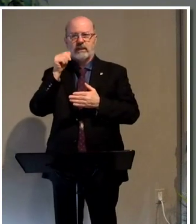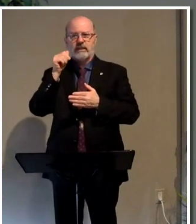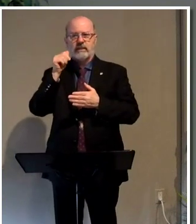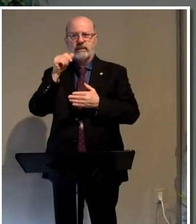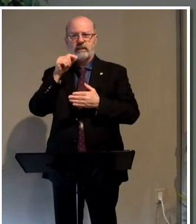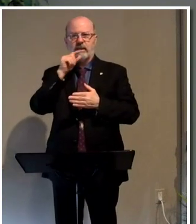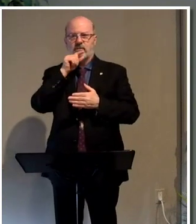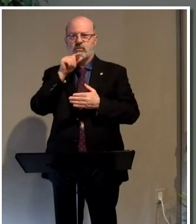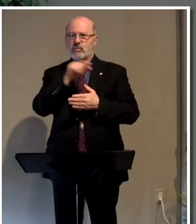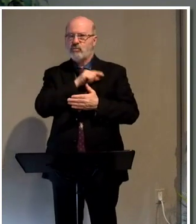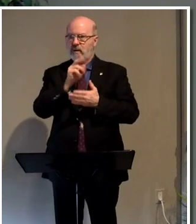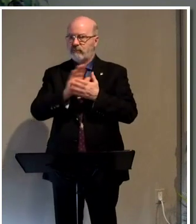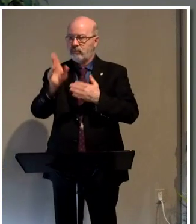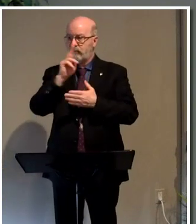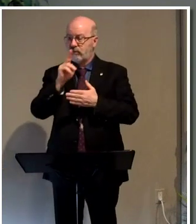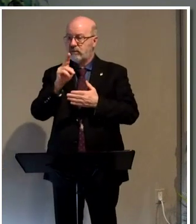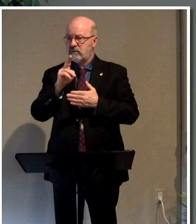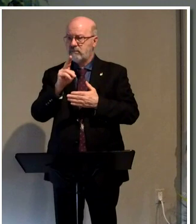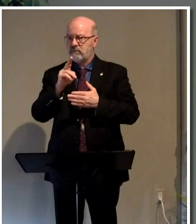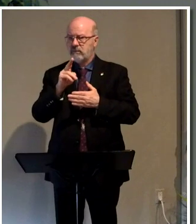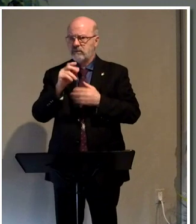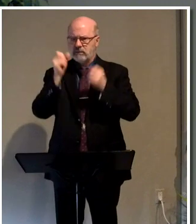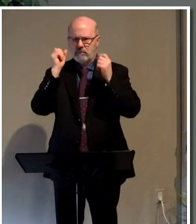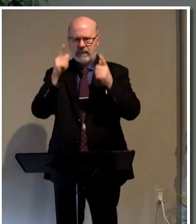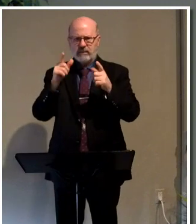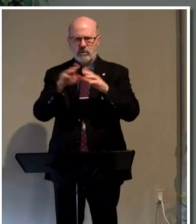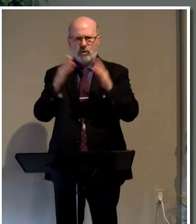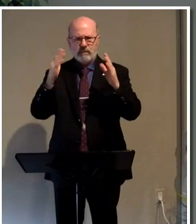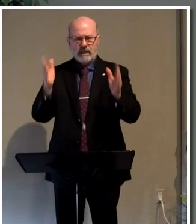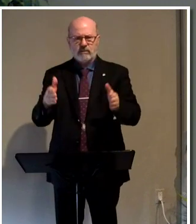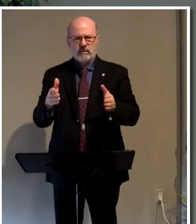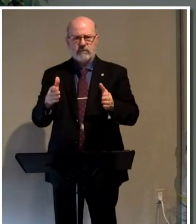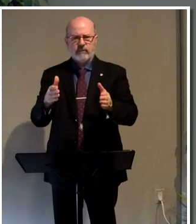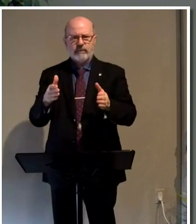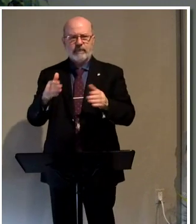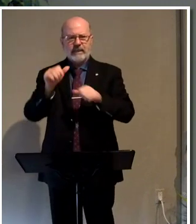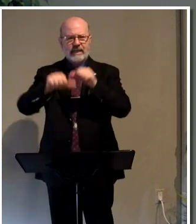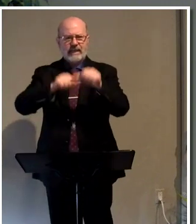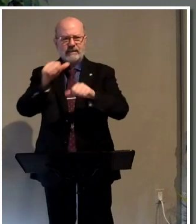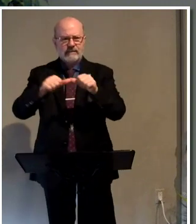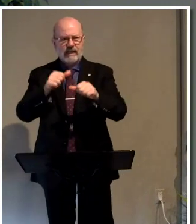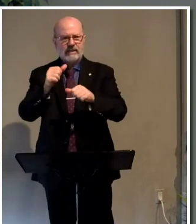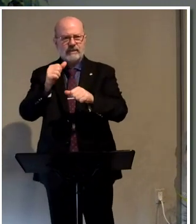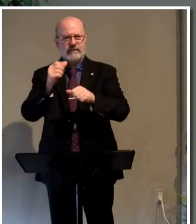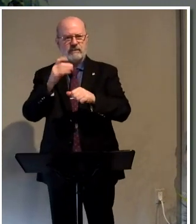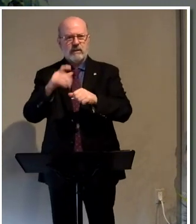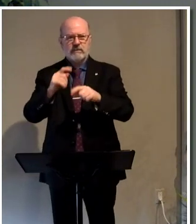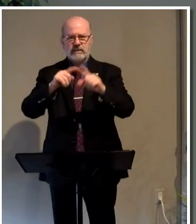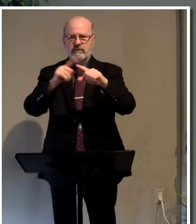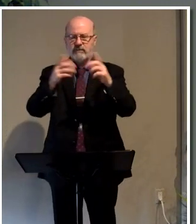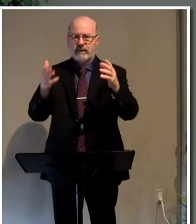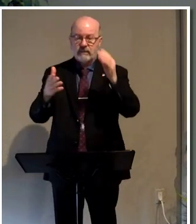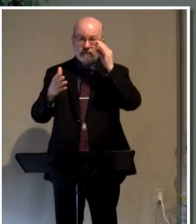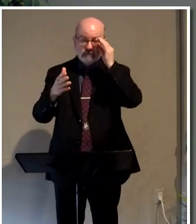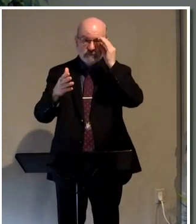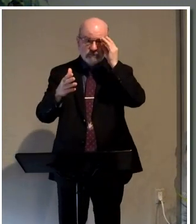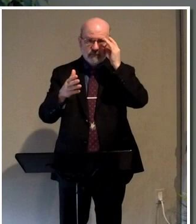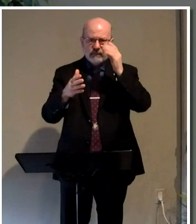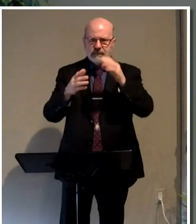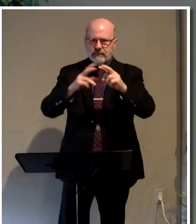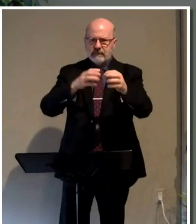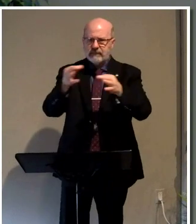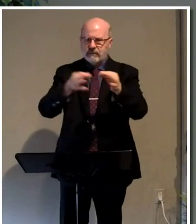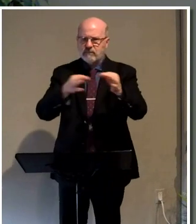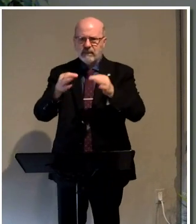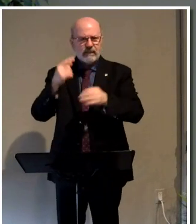Guelph University. And it's really it's fascinating. And the science department puts on different things. And they were explaining